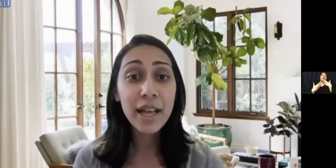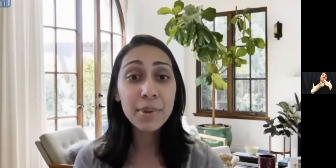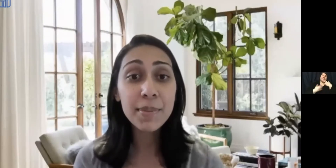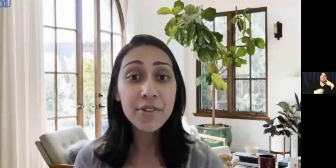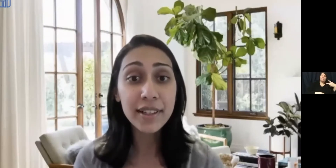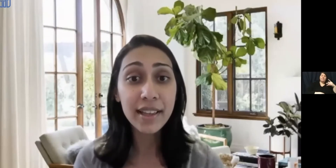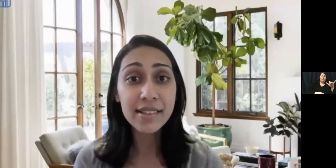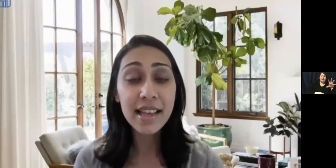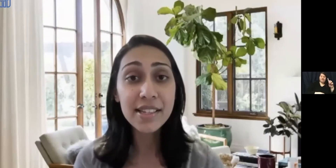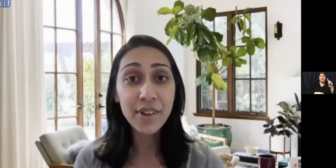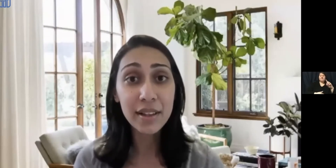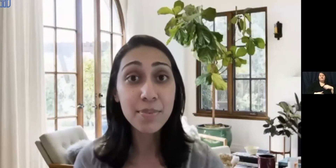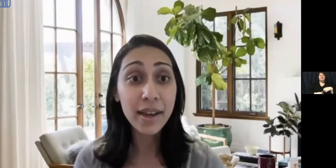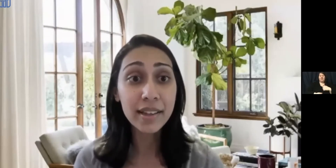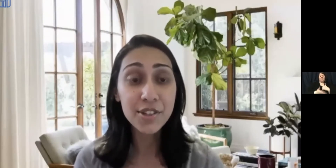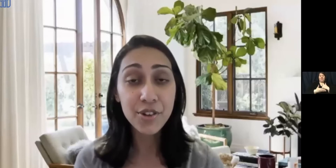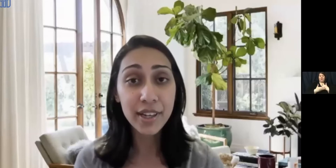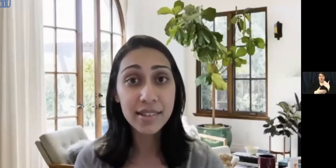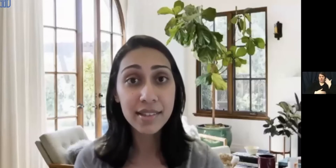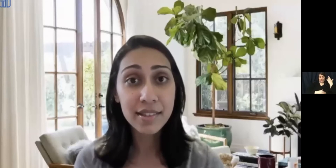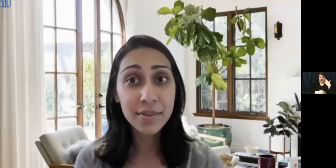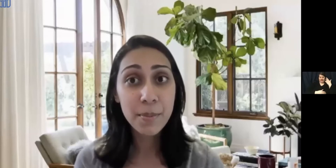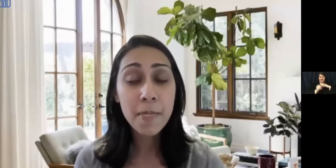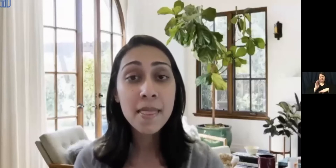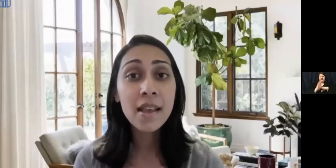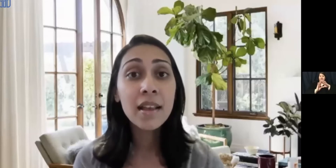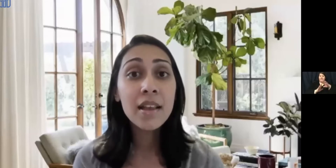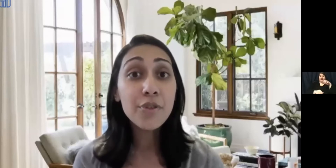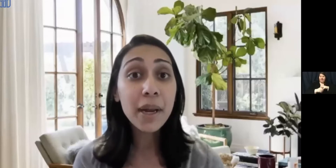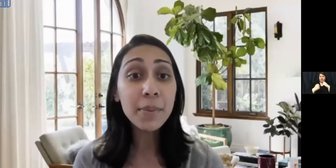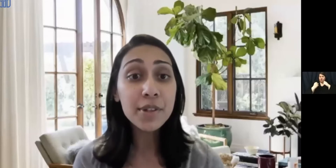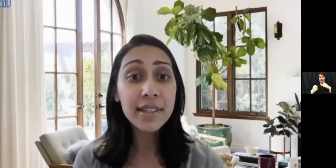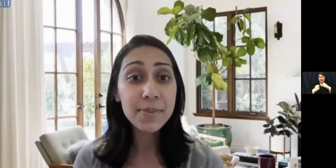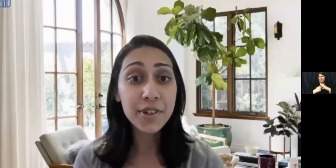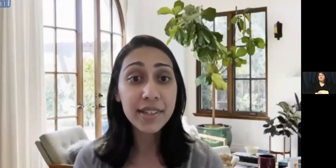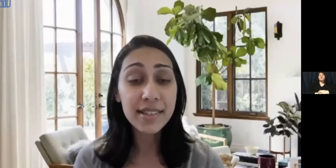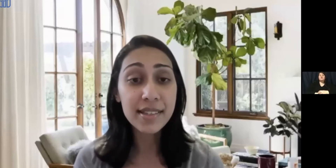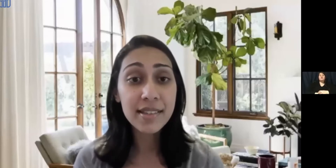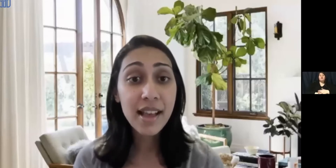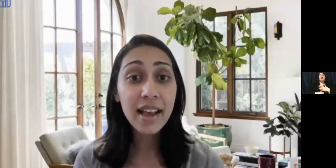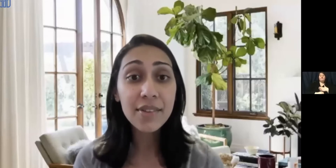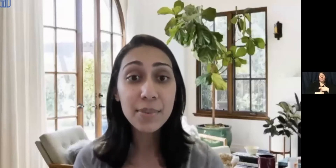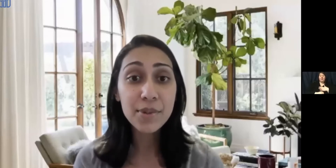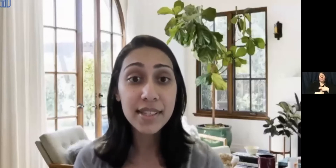for helping me realize and develop my inner strengths. From my personal experiences, I have come to